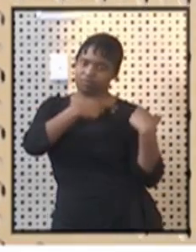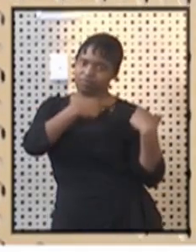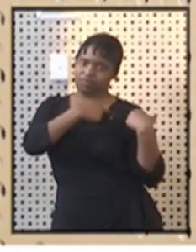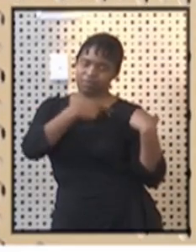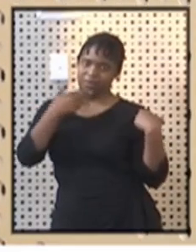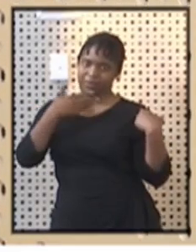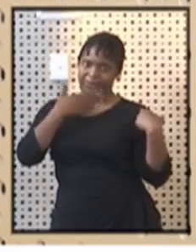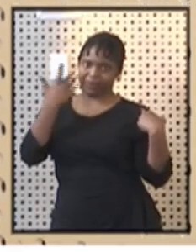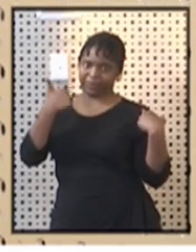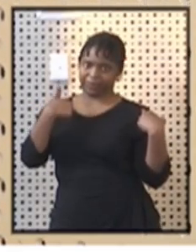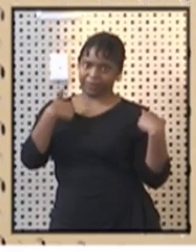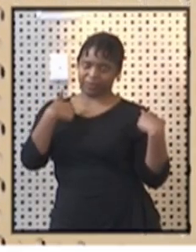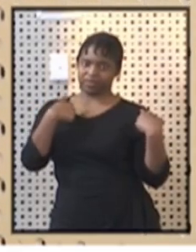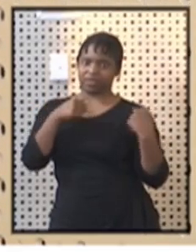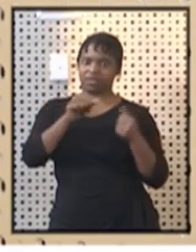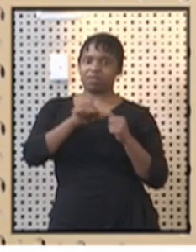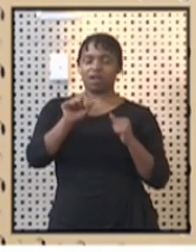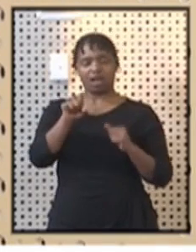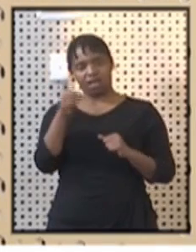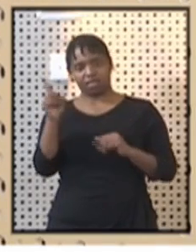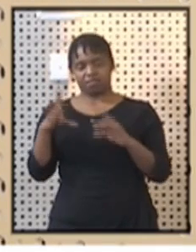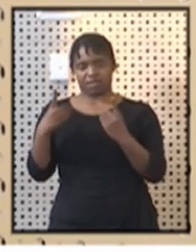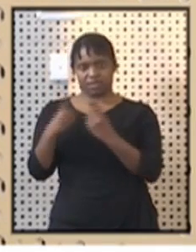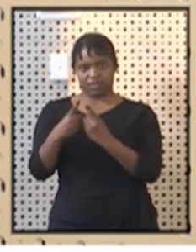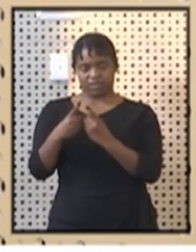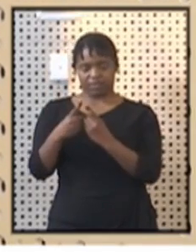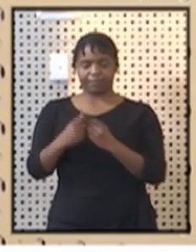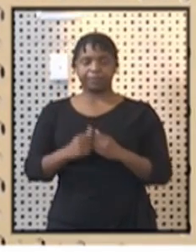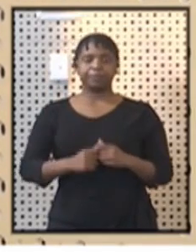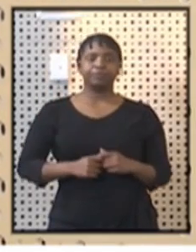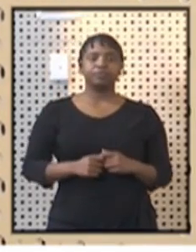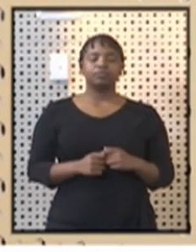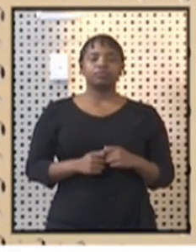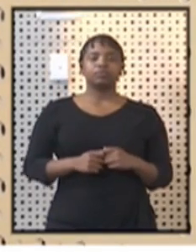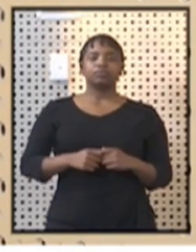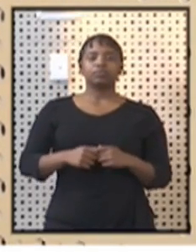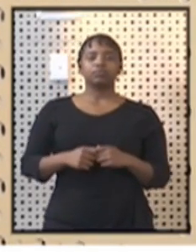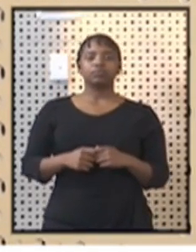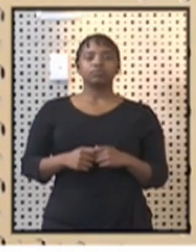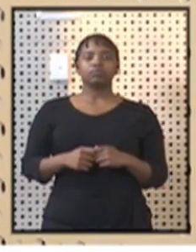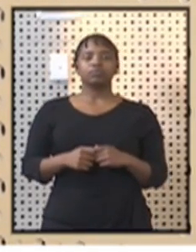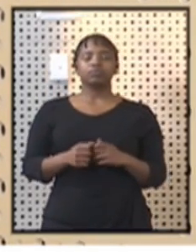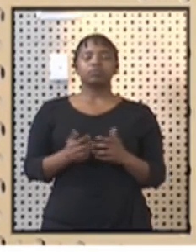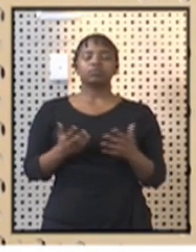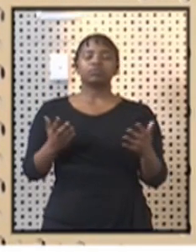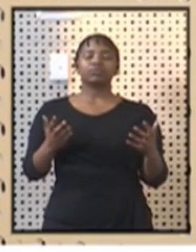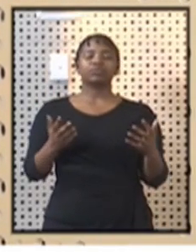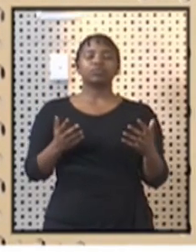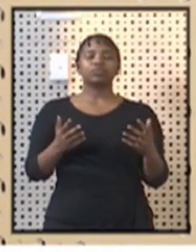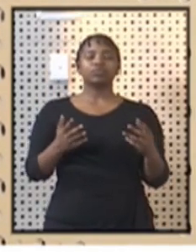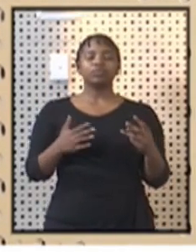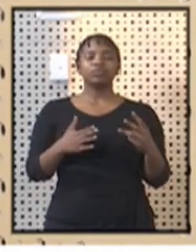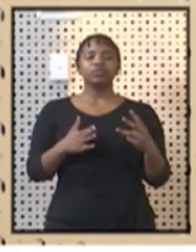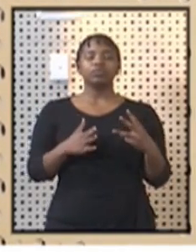So that's what I would recommend to the Minister. The issue of